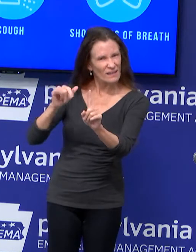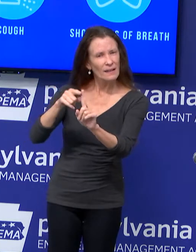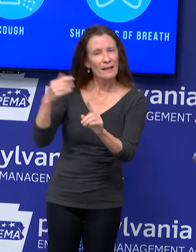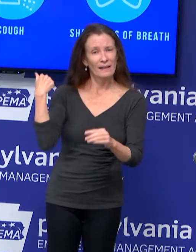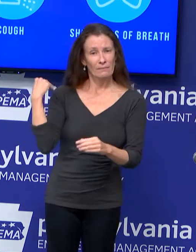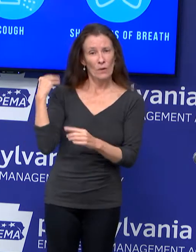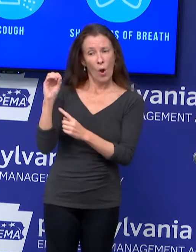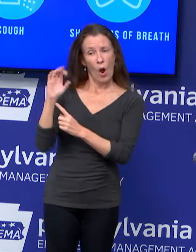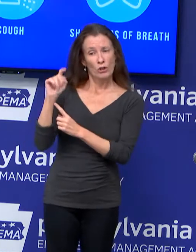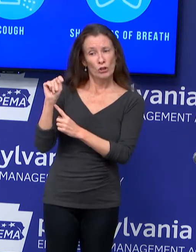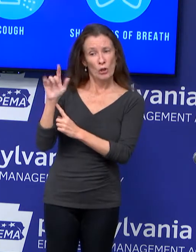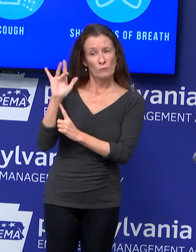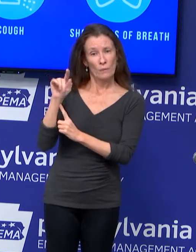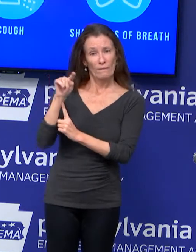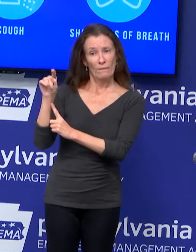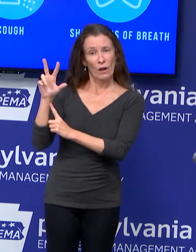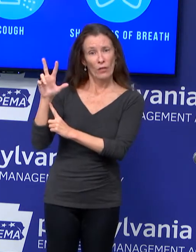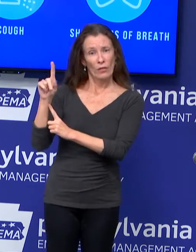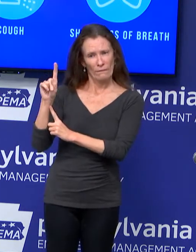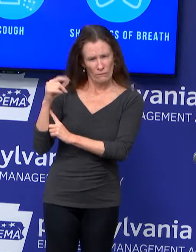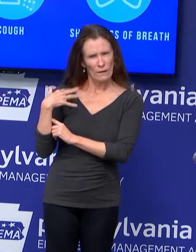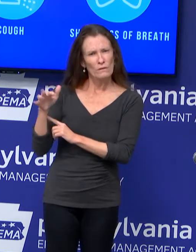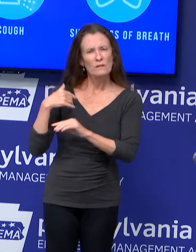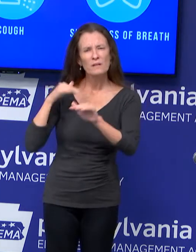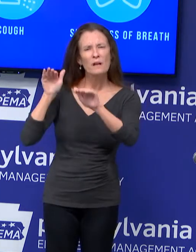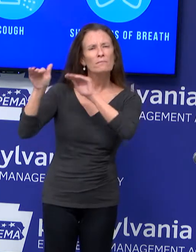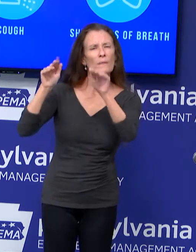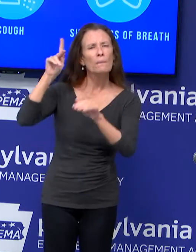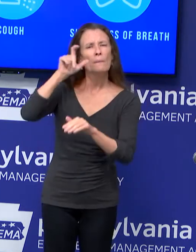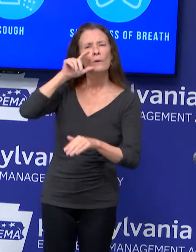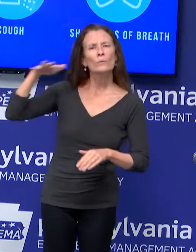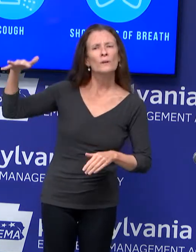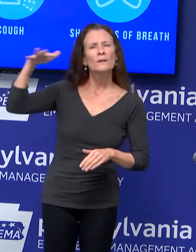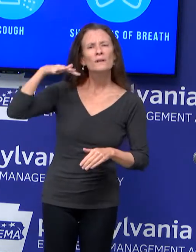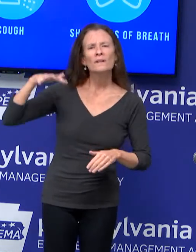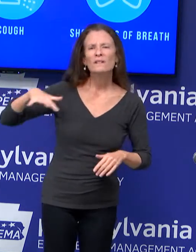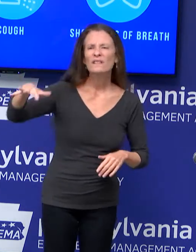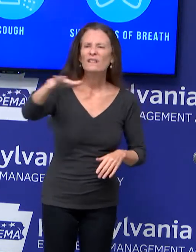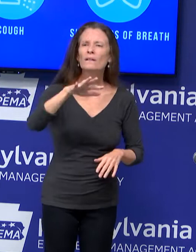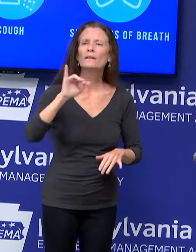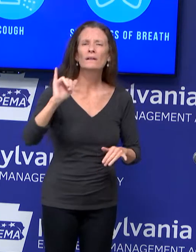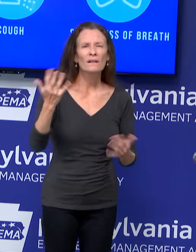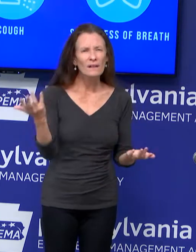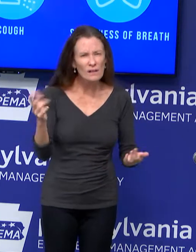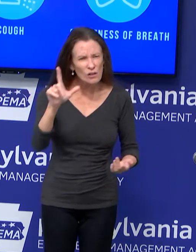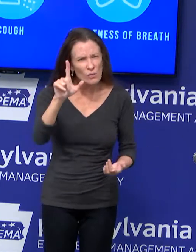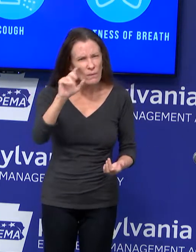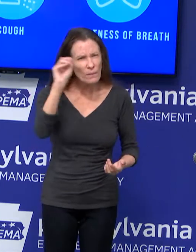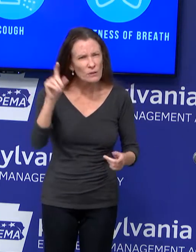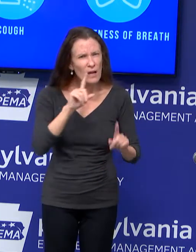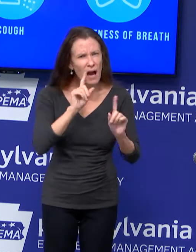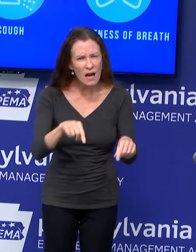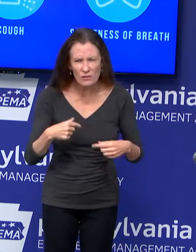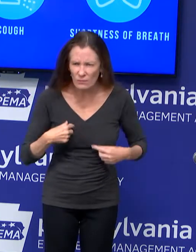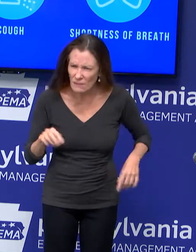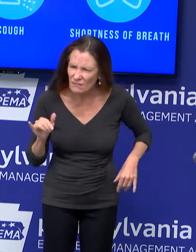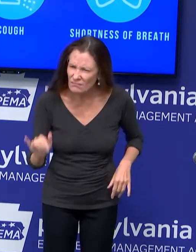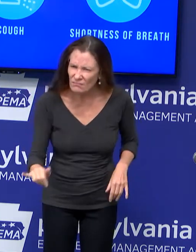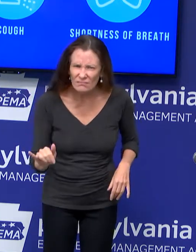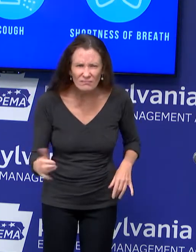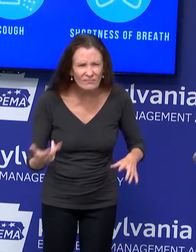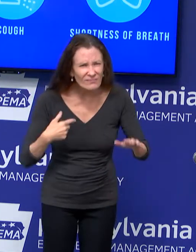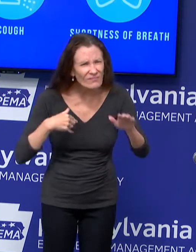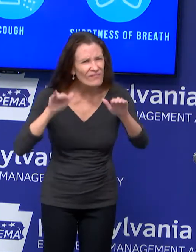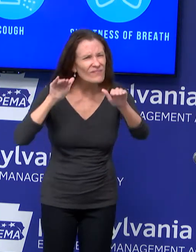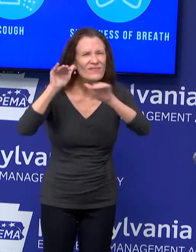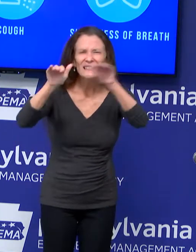that were asked answered the question about whether or not they frequented a business or a large gathering. This percentage,